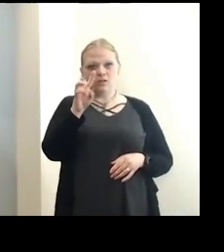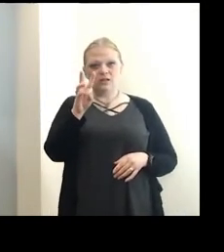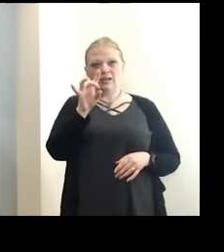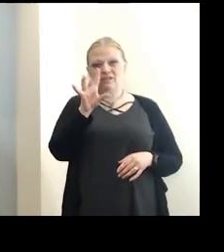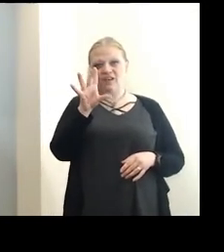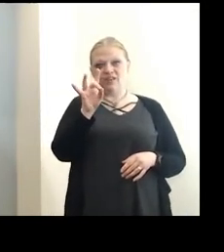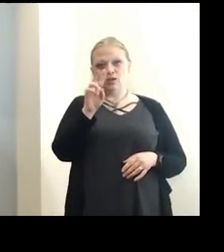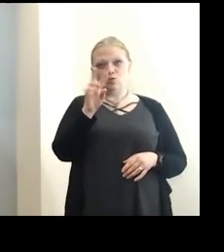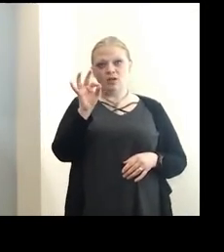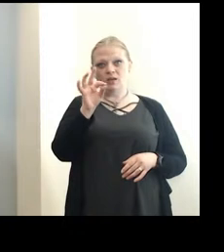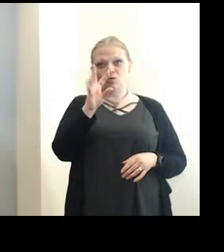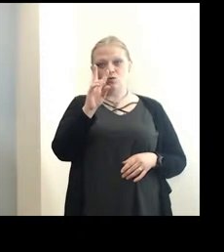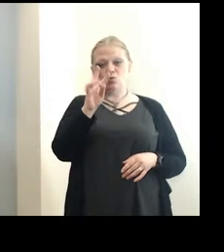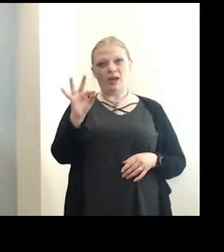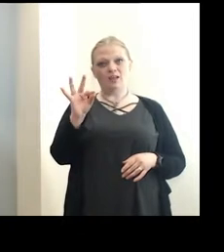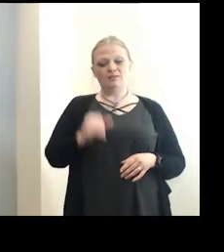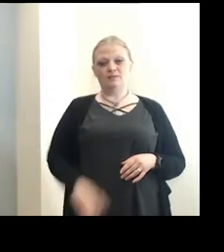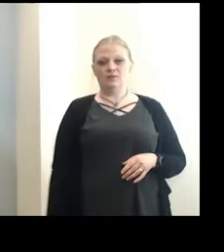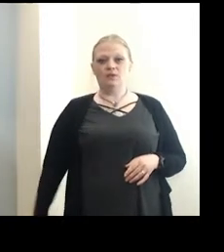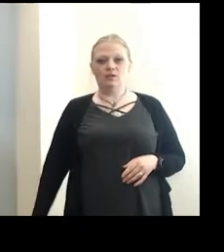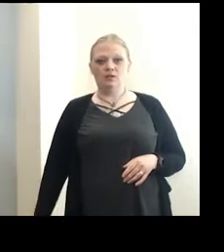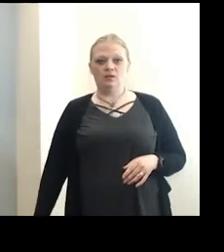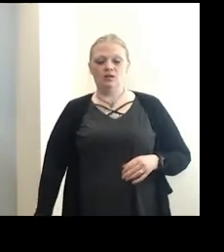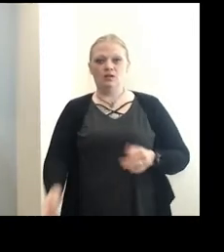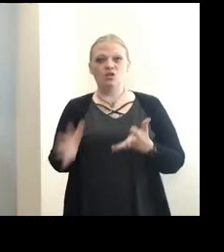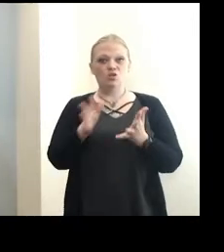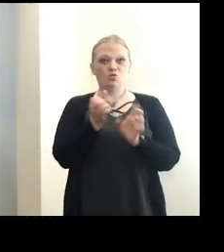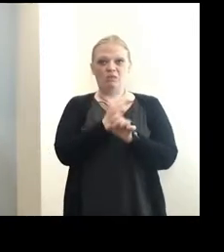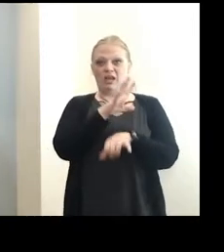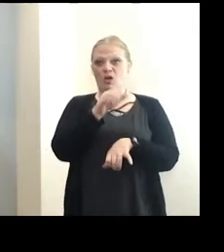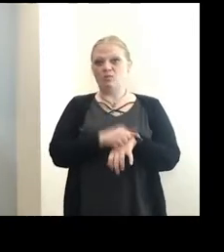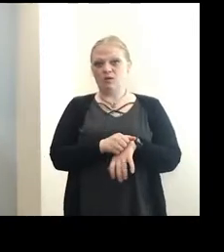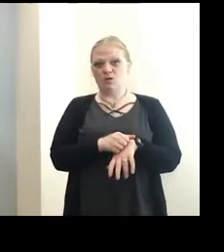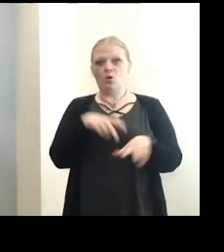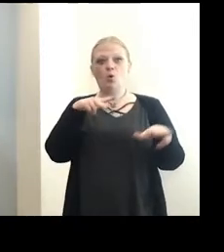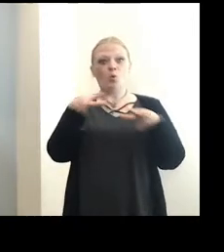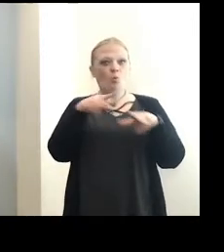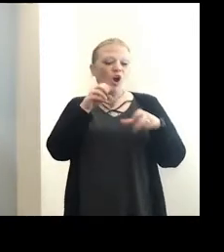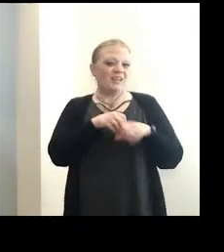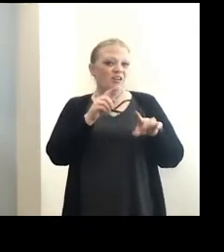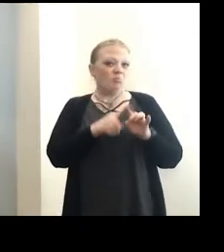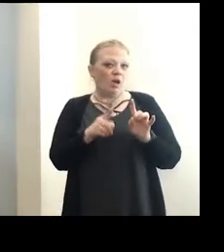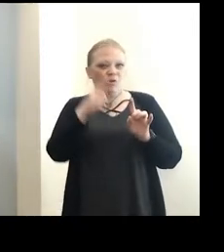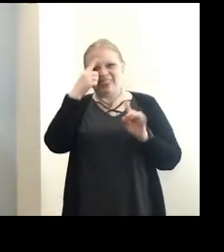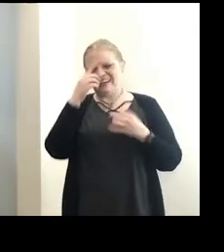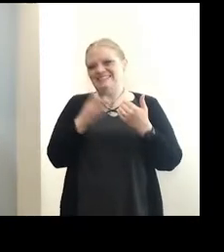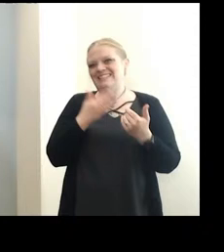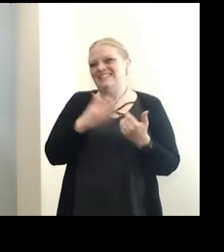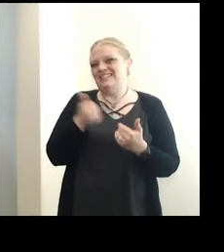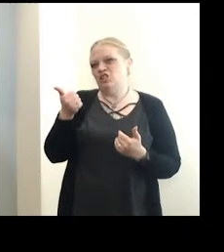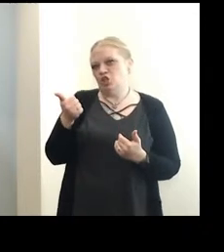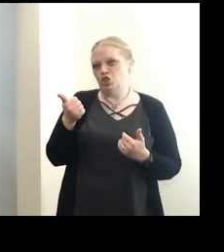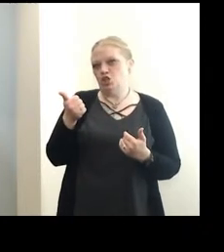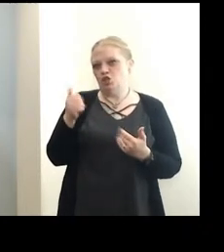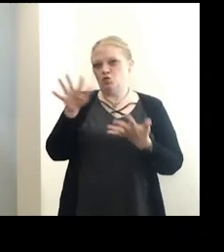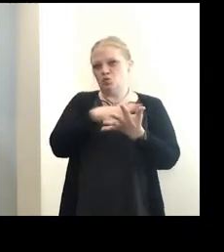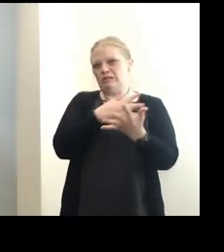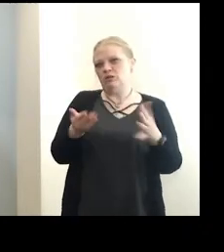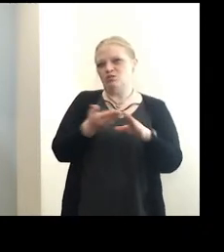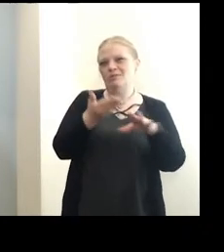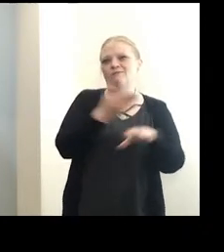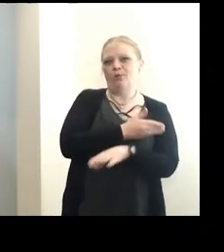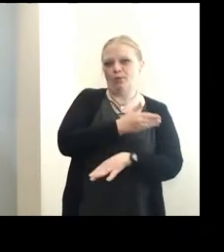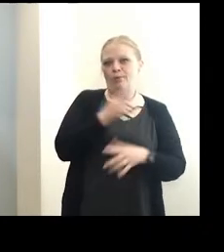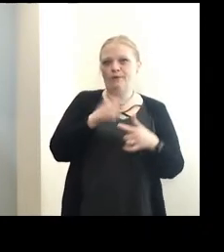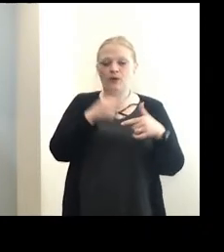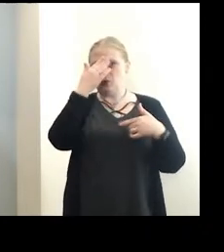-858-2929 to schedule your appointment. These are walk-in also, but we think it's easier for people to come in or schedule beforehand